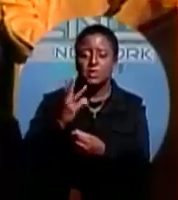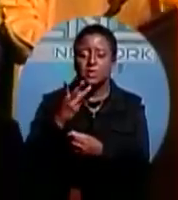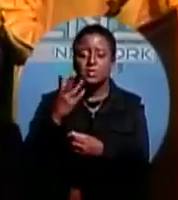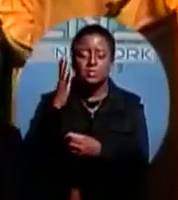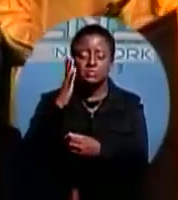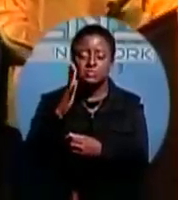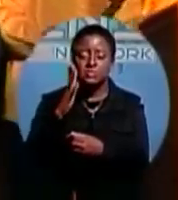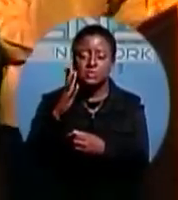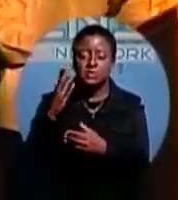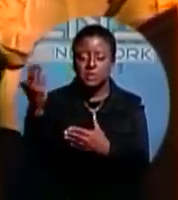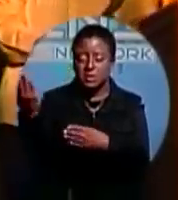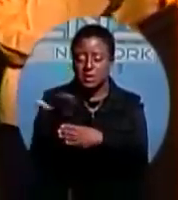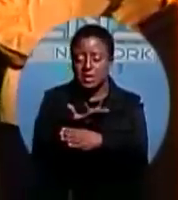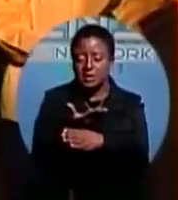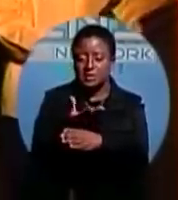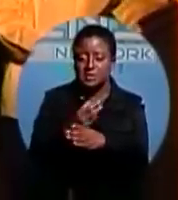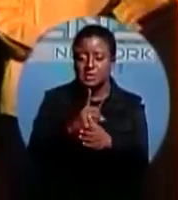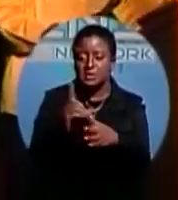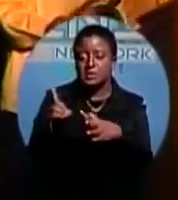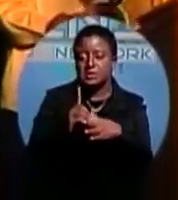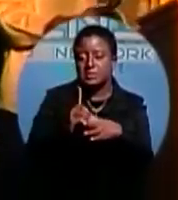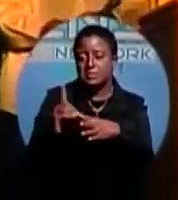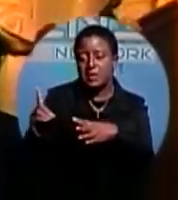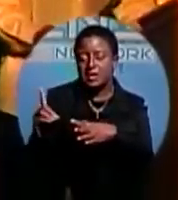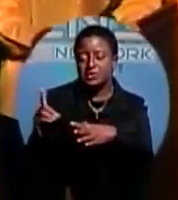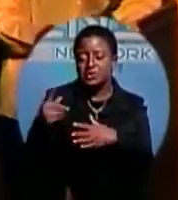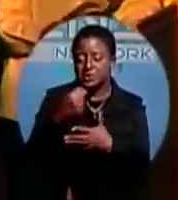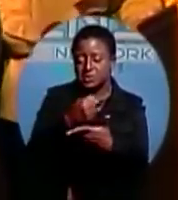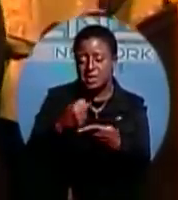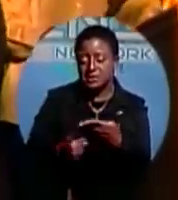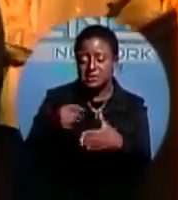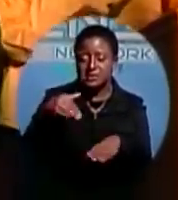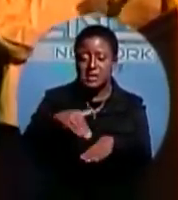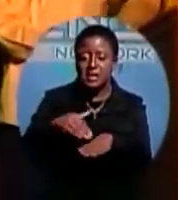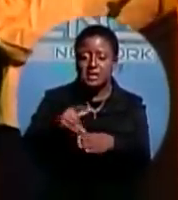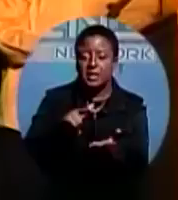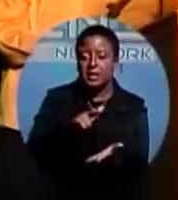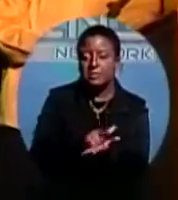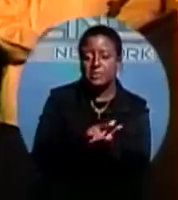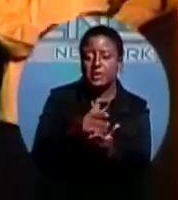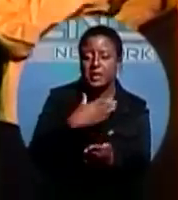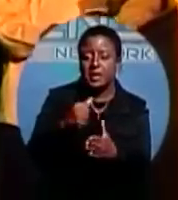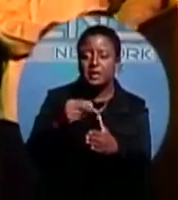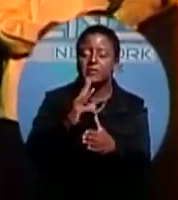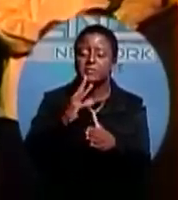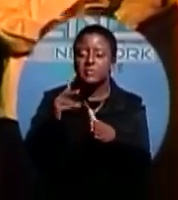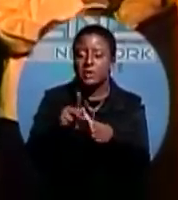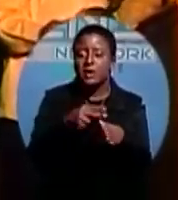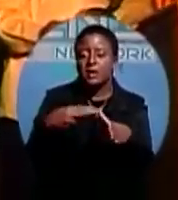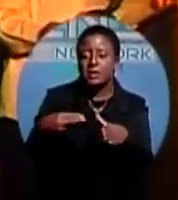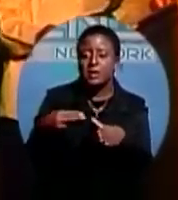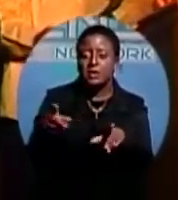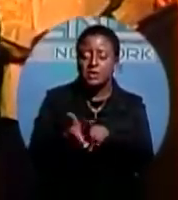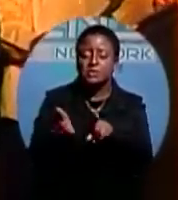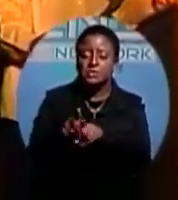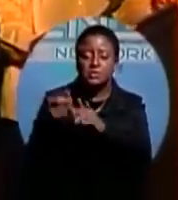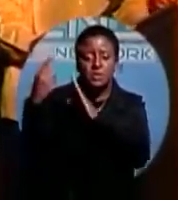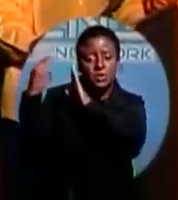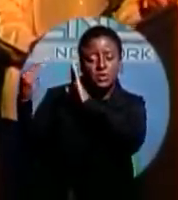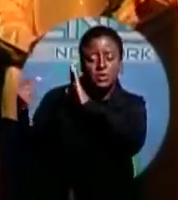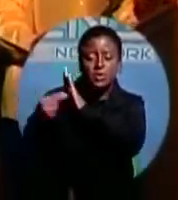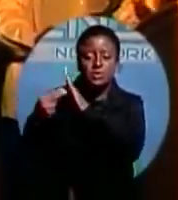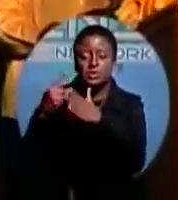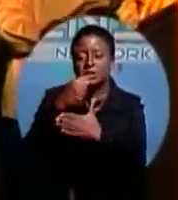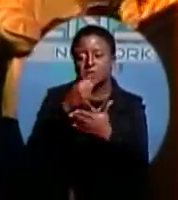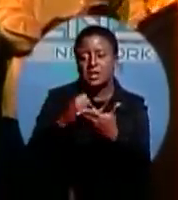departure taxes at the airport and the harbour. We're going to cut hotel taxes too. We're going to promote